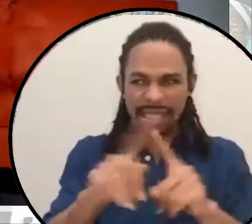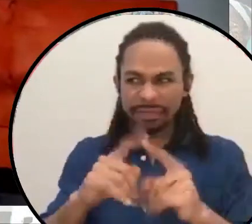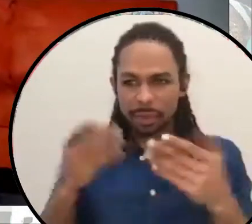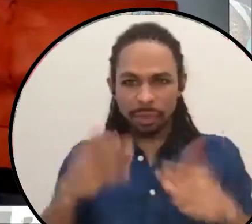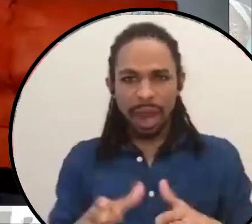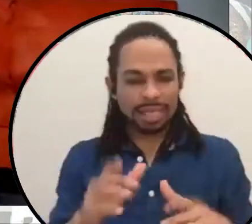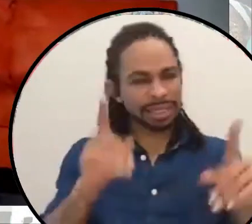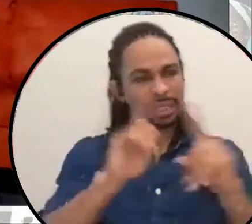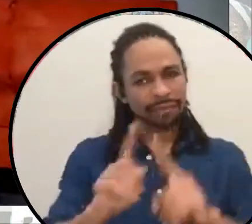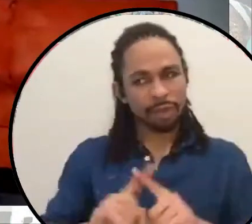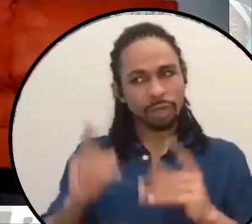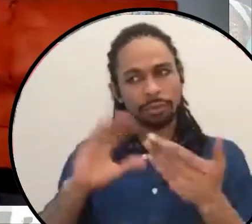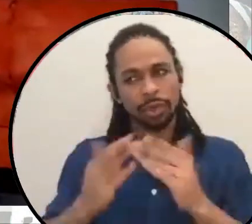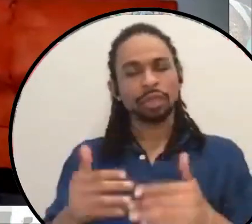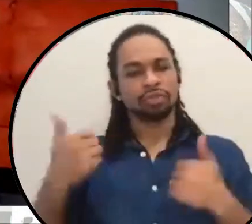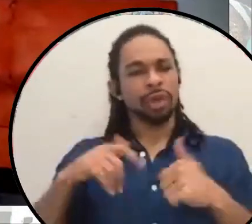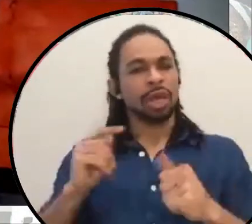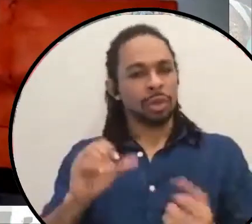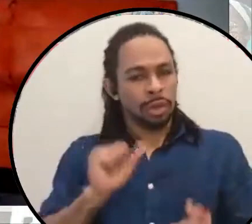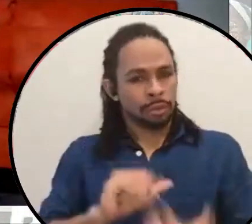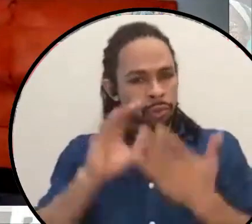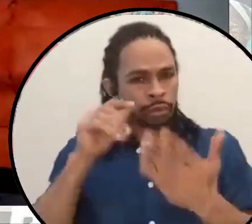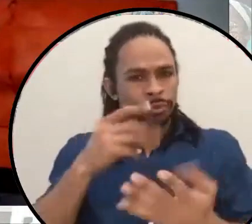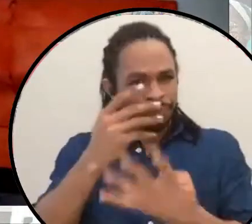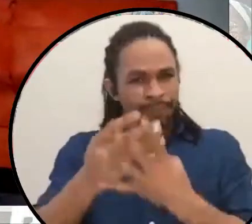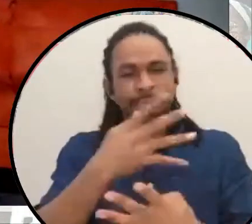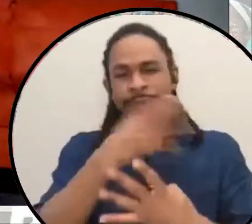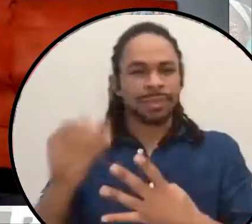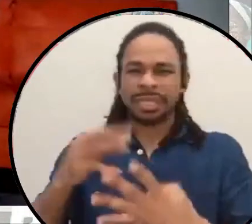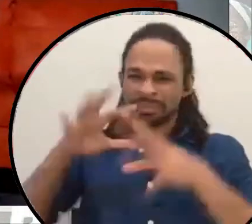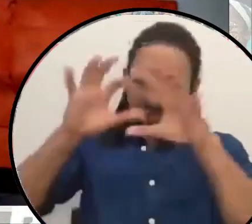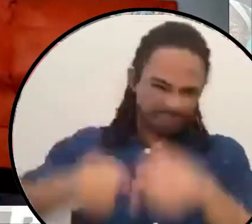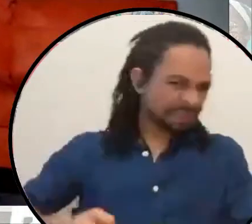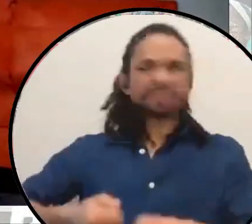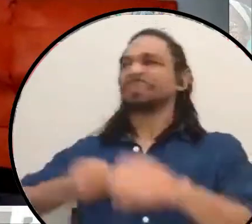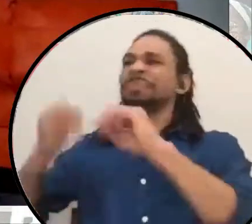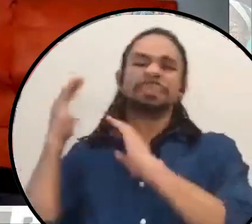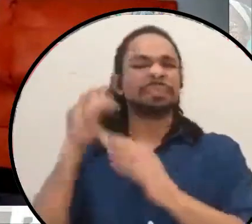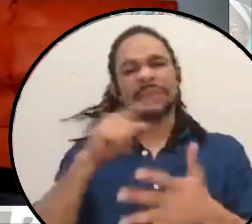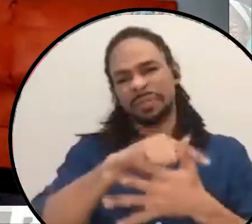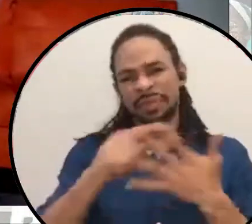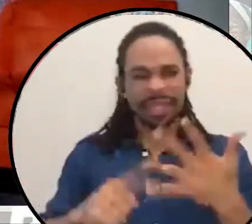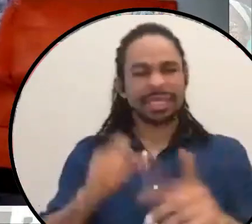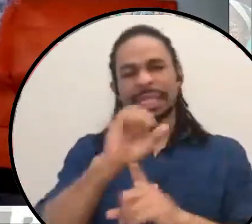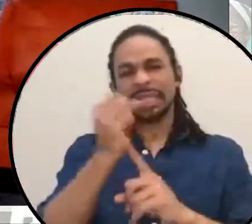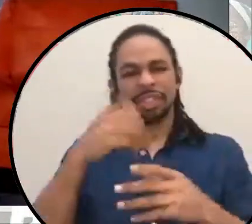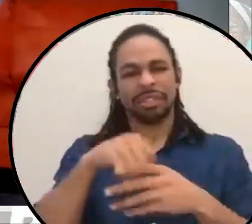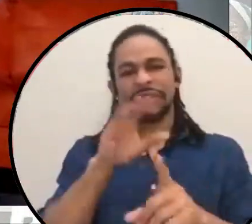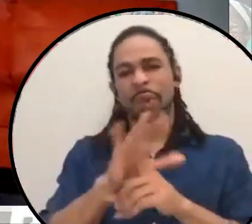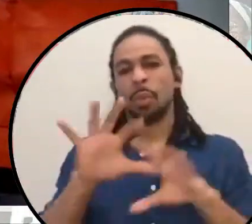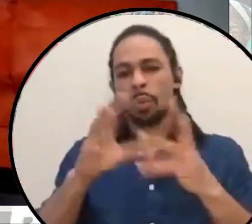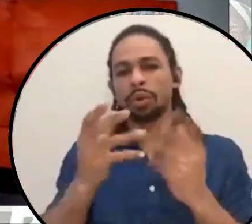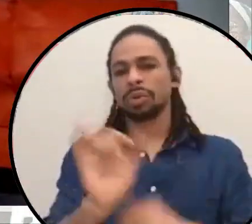trying to, um, to get rid of, um, the, these conditions in their worlds as well.